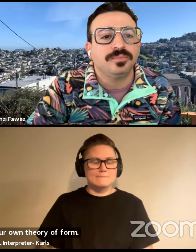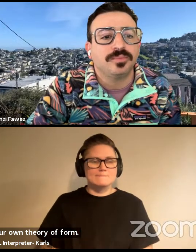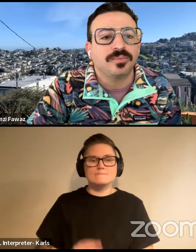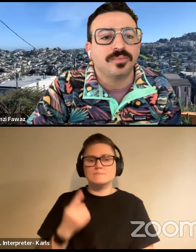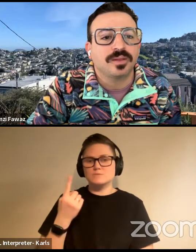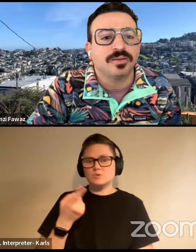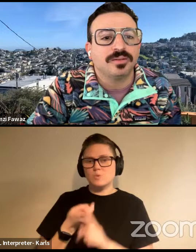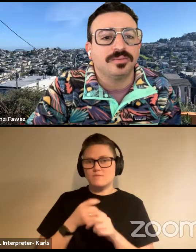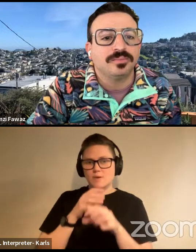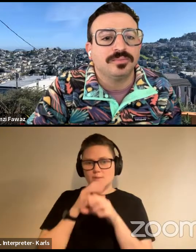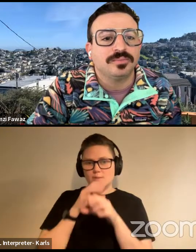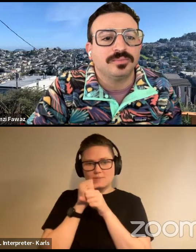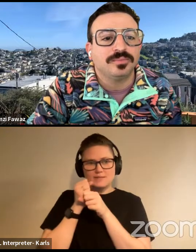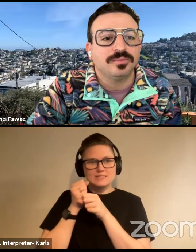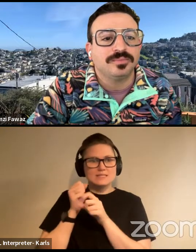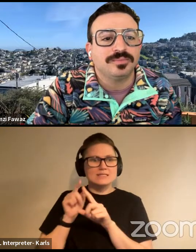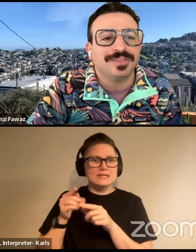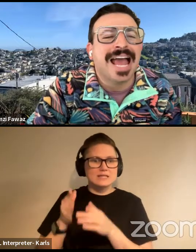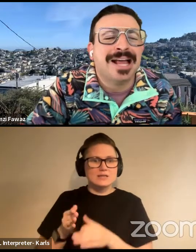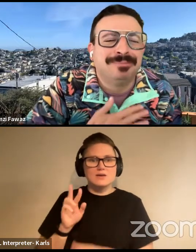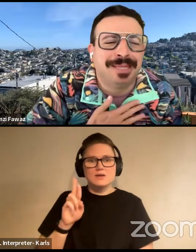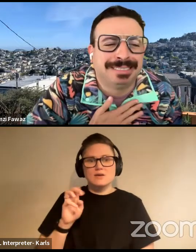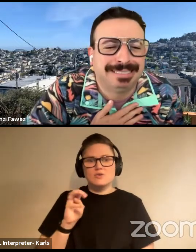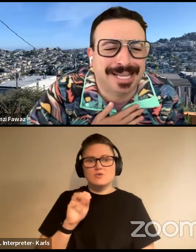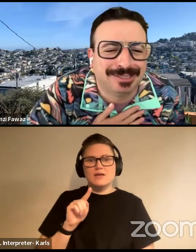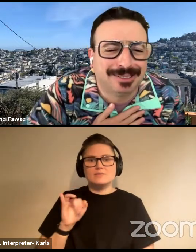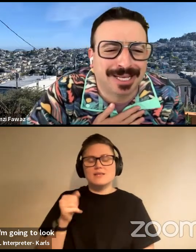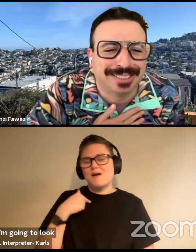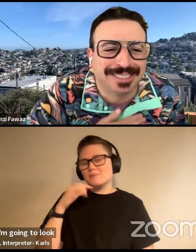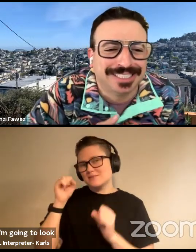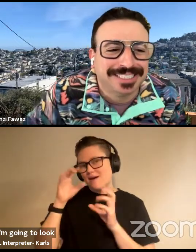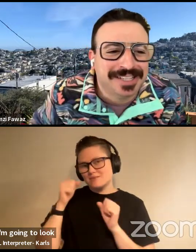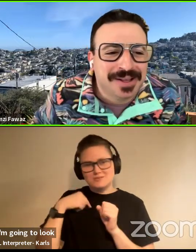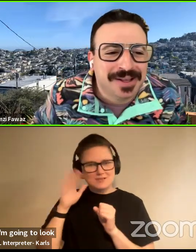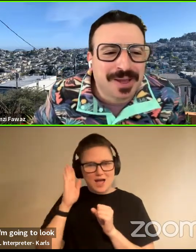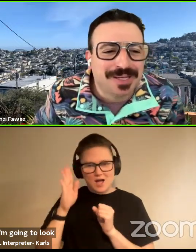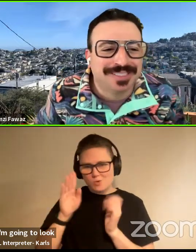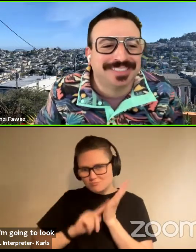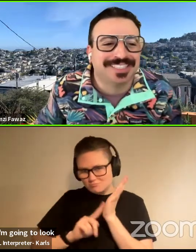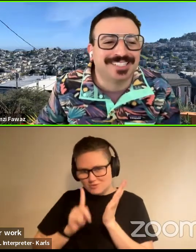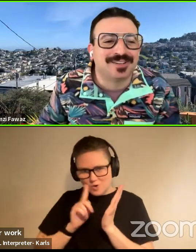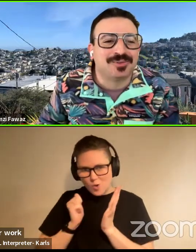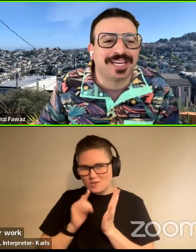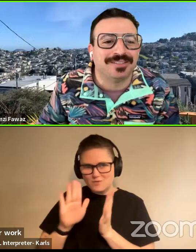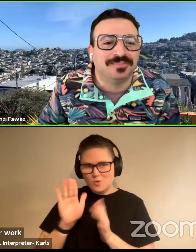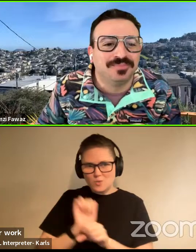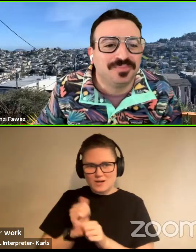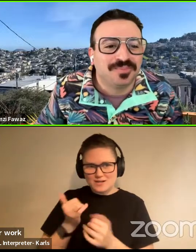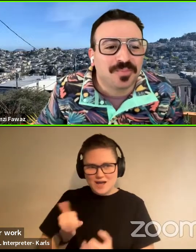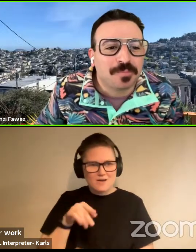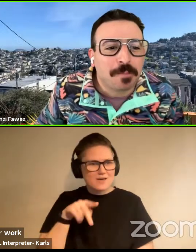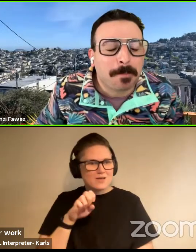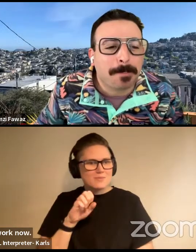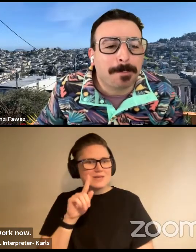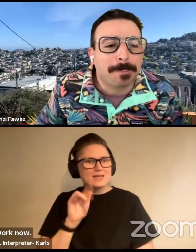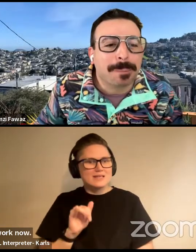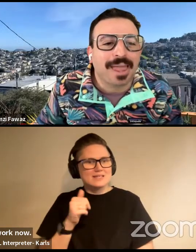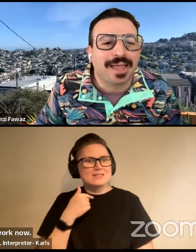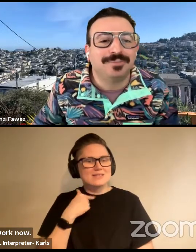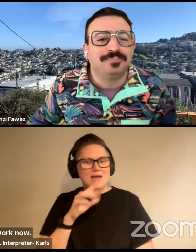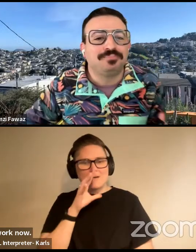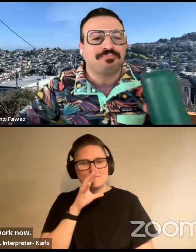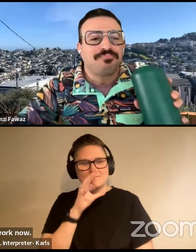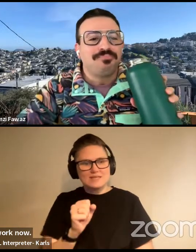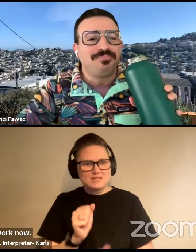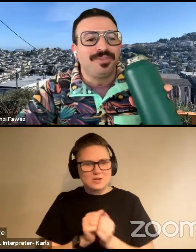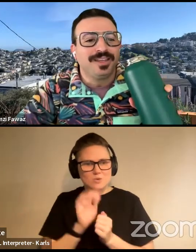attendee. Ramsey, I am dazzled. I'm going to look for all of your work now. Paisley, I'm fascinated with, I'm